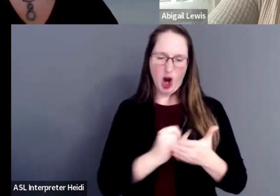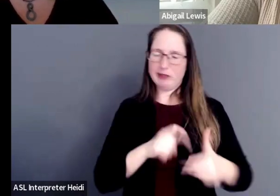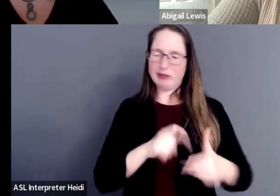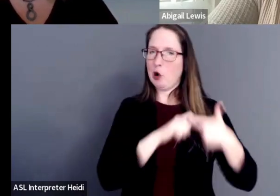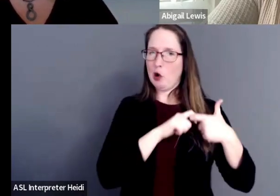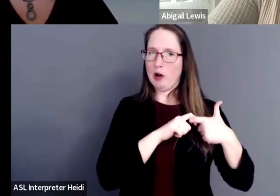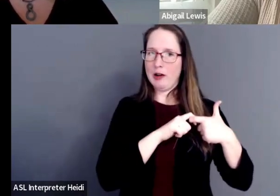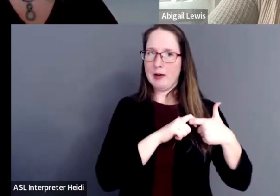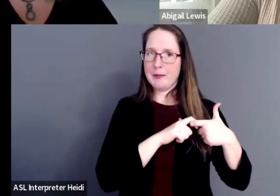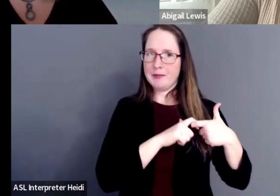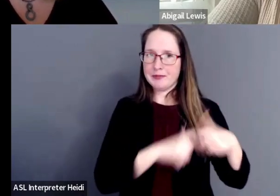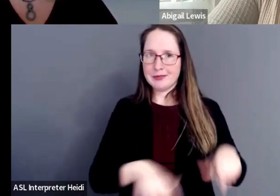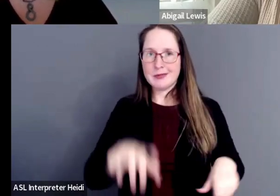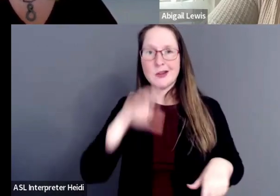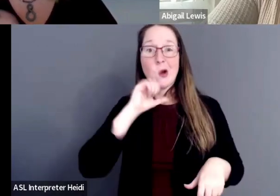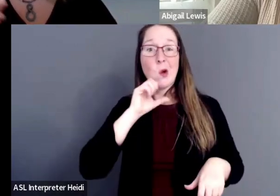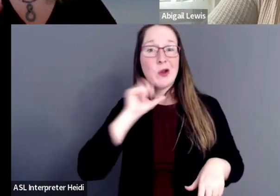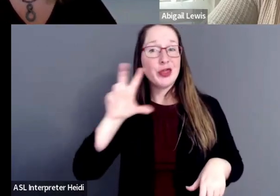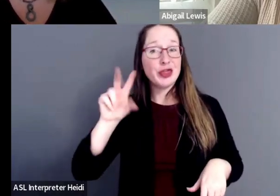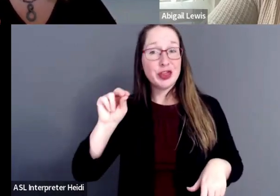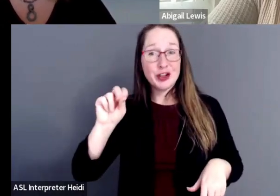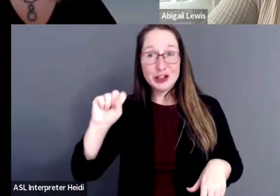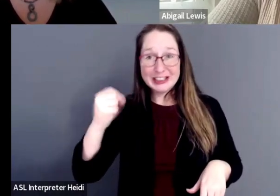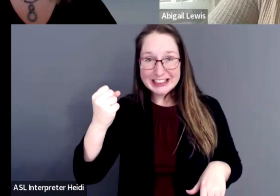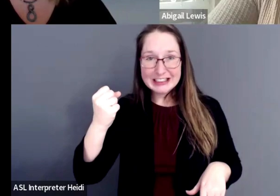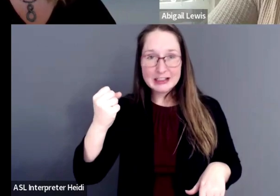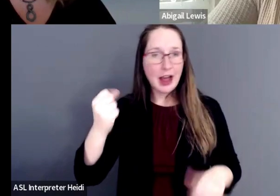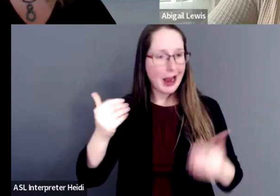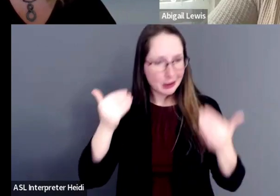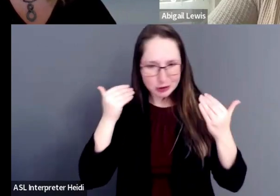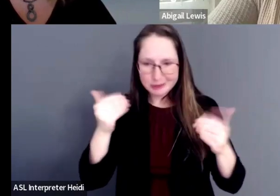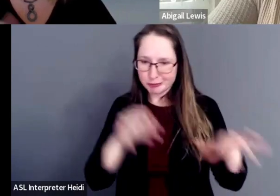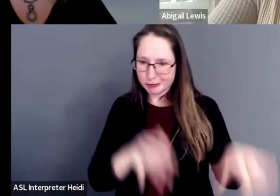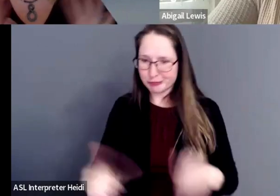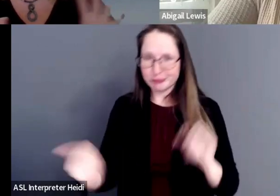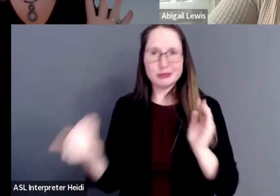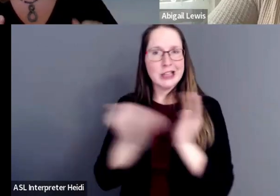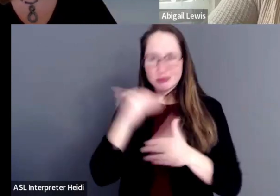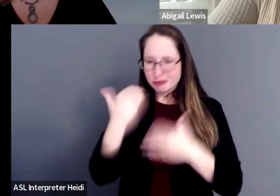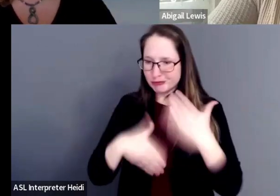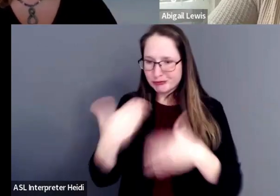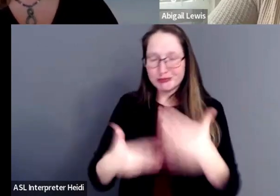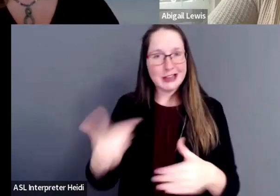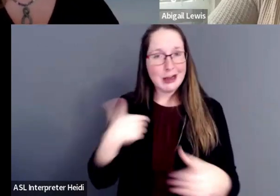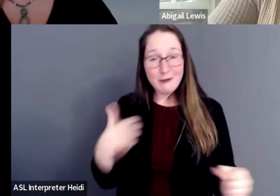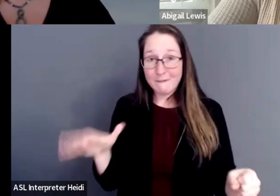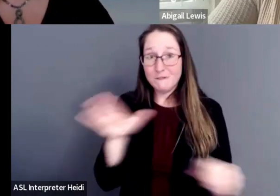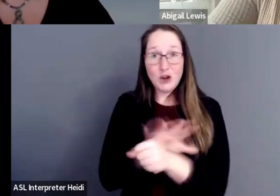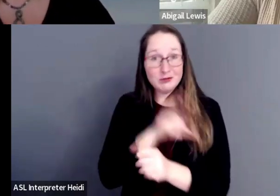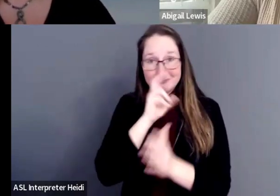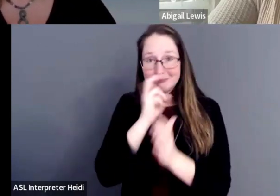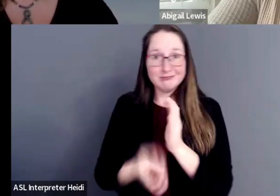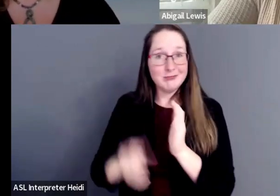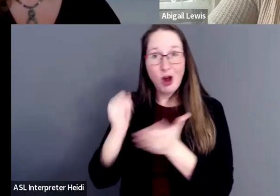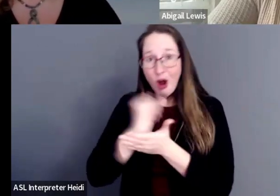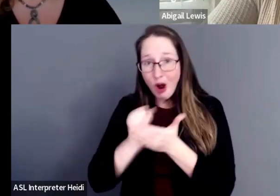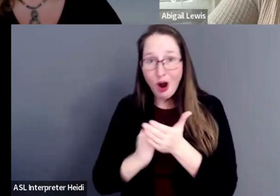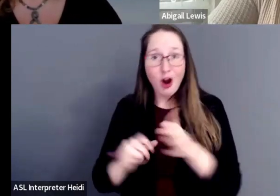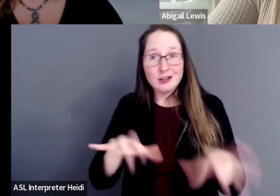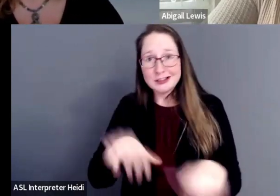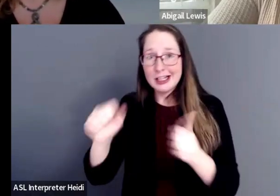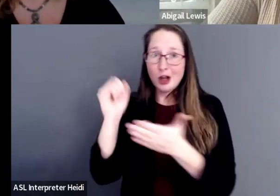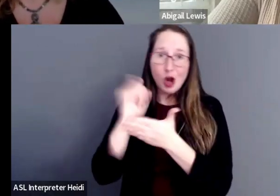finally my 30s, I just hit the ground running and I was completely doing art and taking art